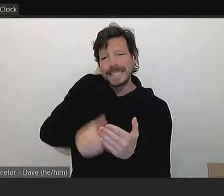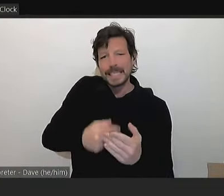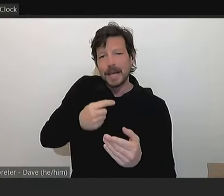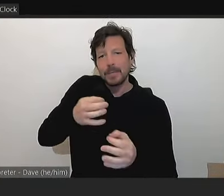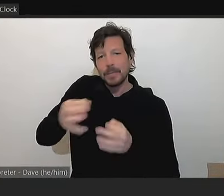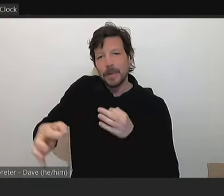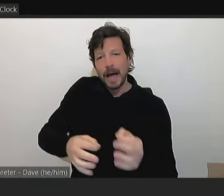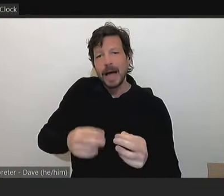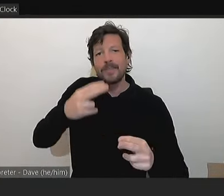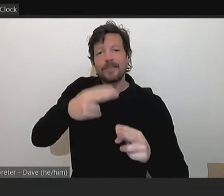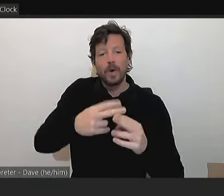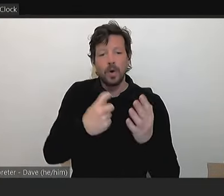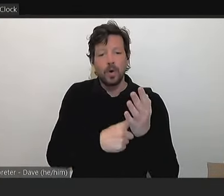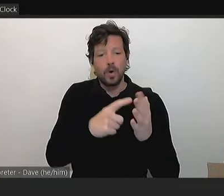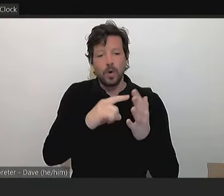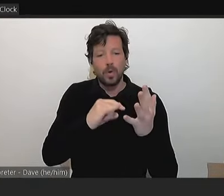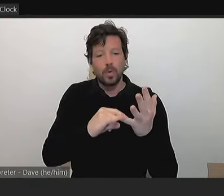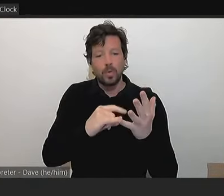Reservoir Leisure Centre?